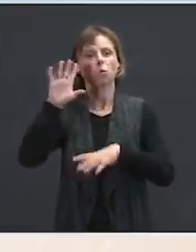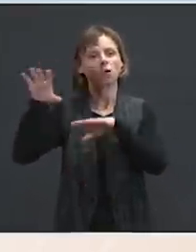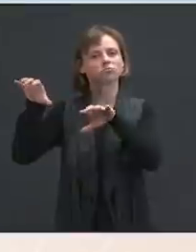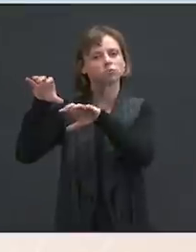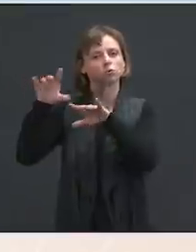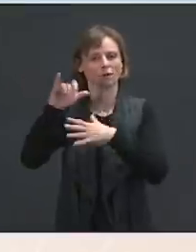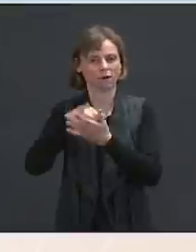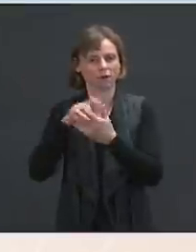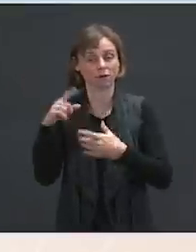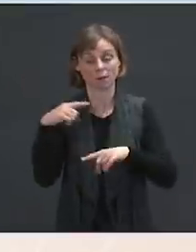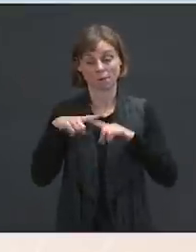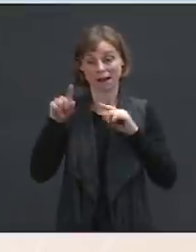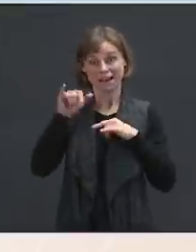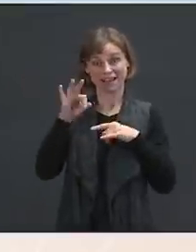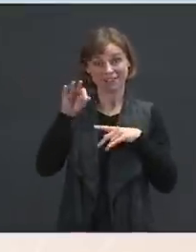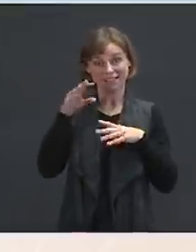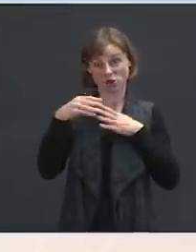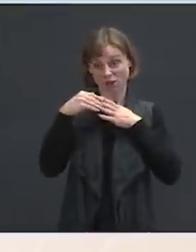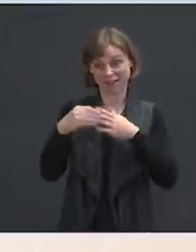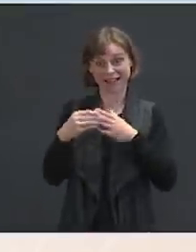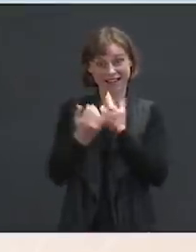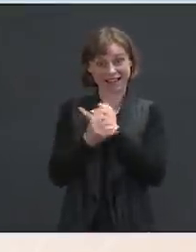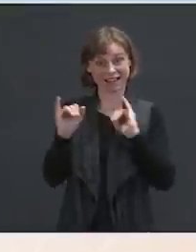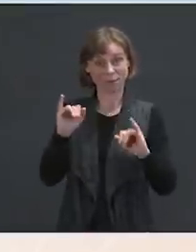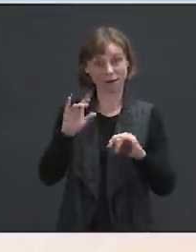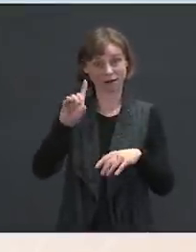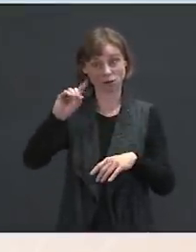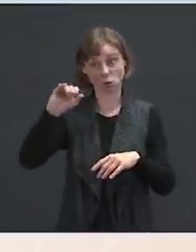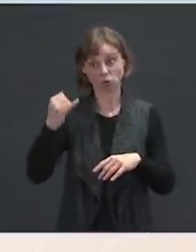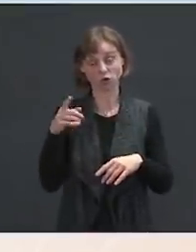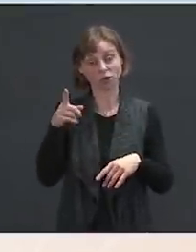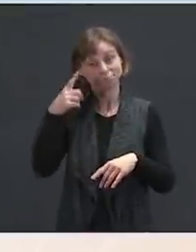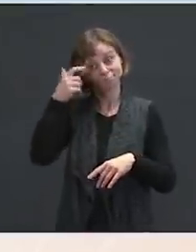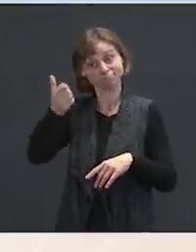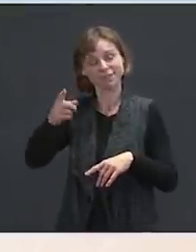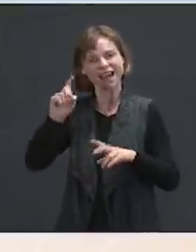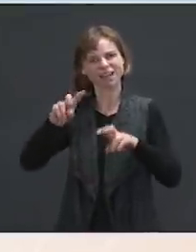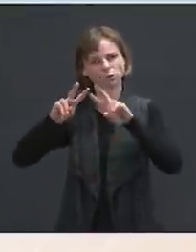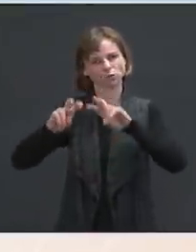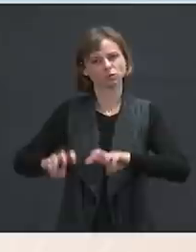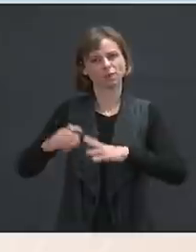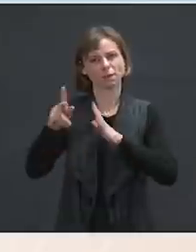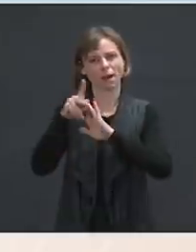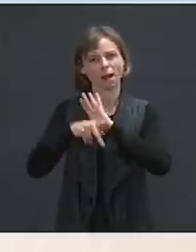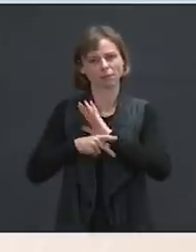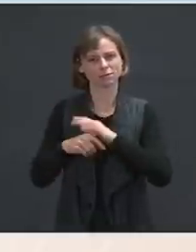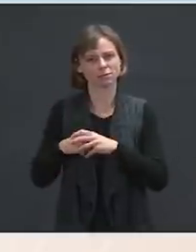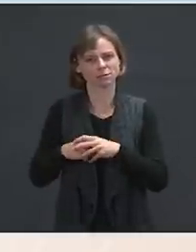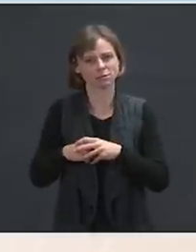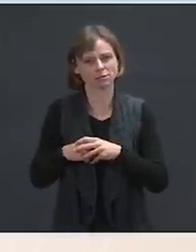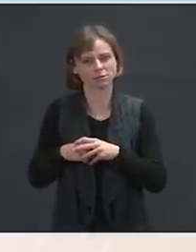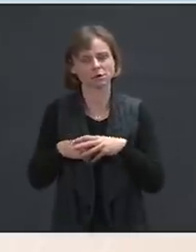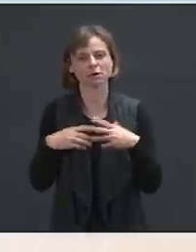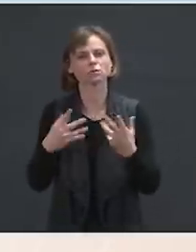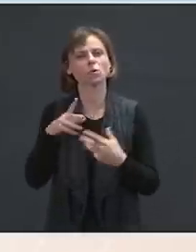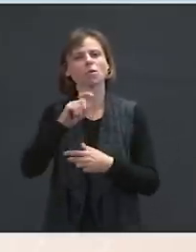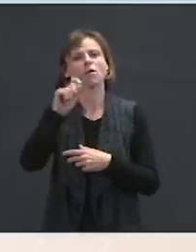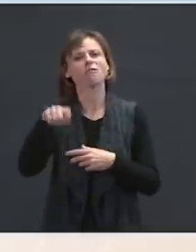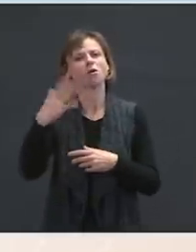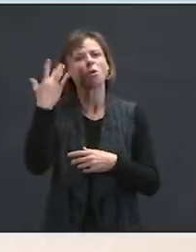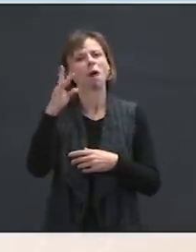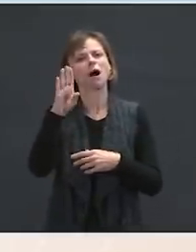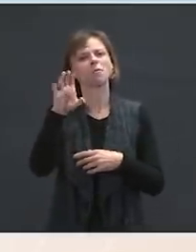Department, and it is his prerogative to take a look at, you know, any policies under their purview. The And to that point, why is the Biden administration